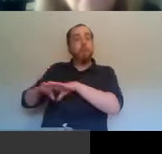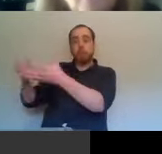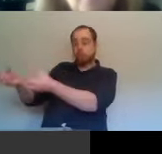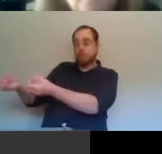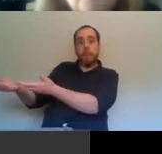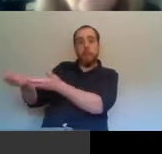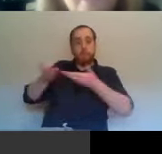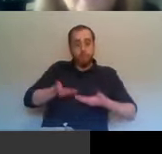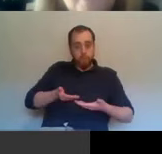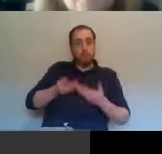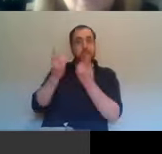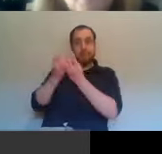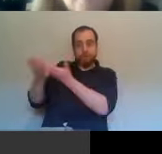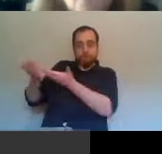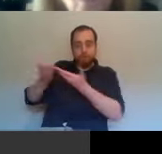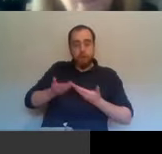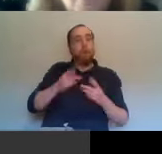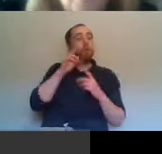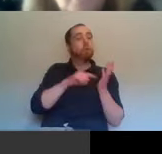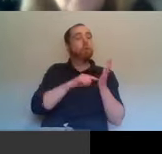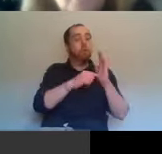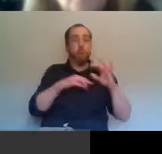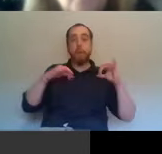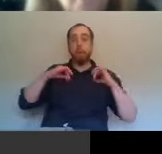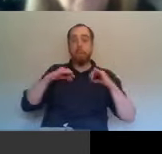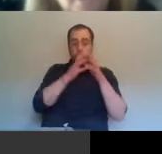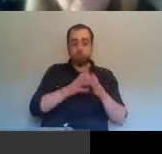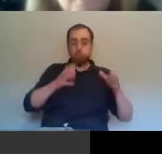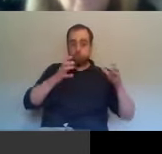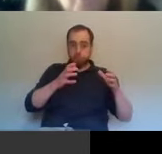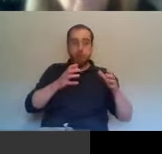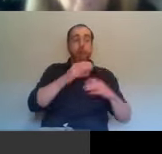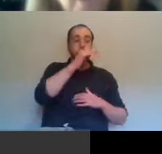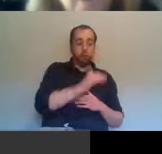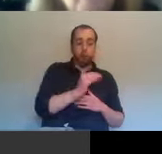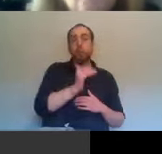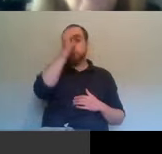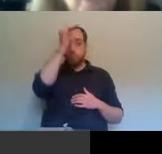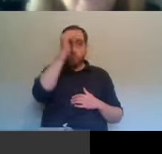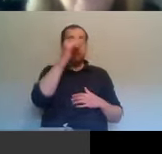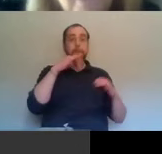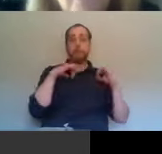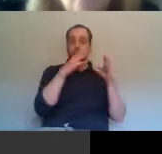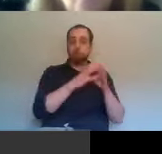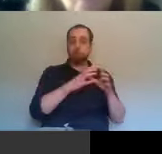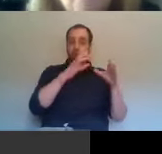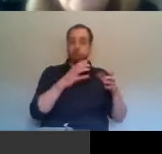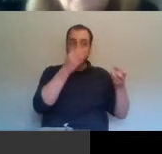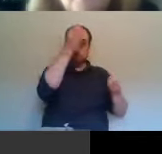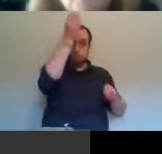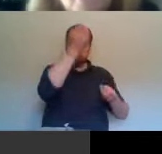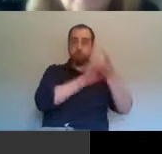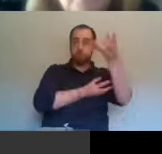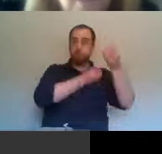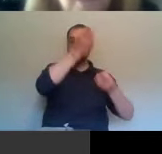shown increased business between Northern Ireland and the Republic. So, um, I think there, there will be